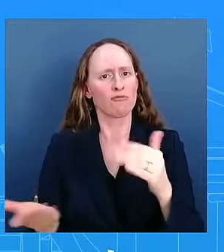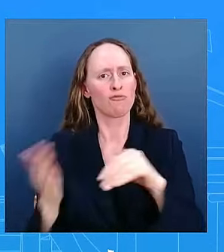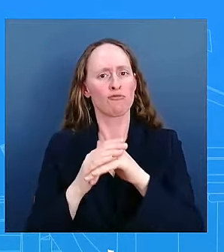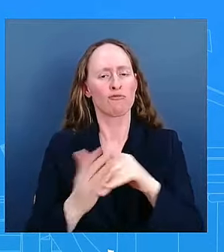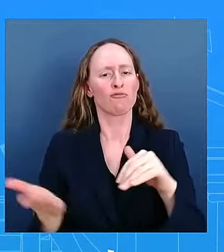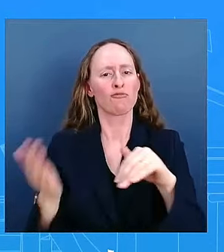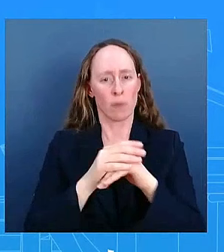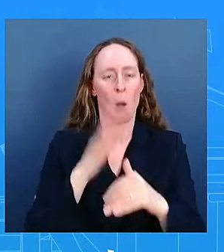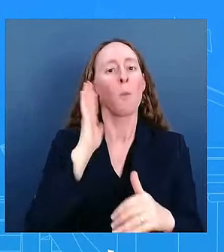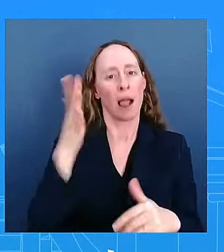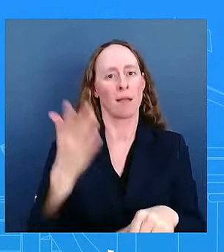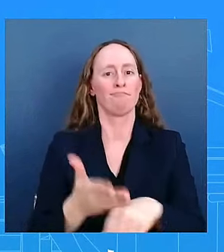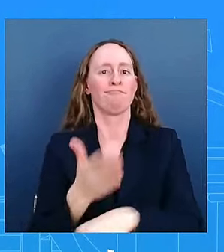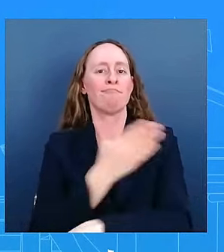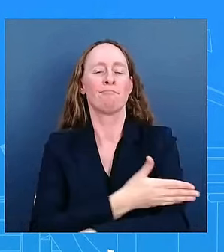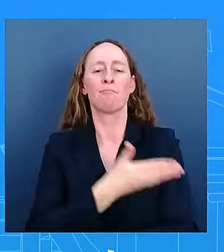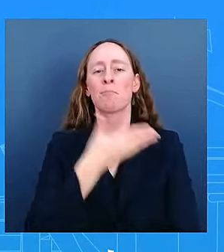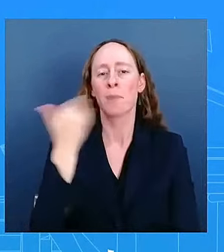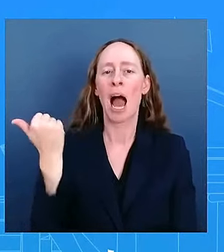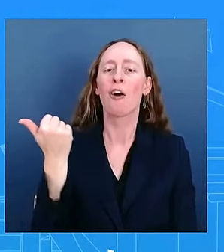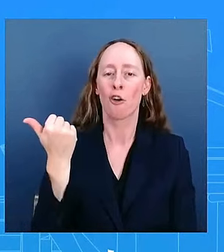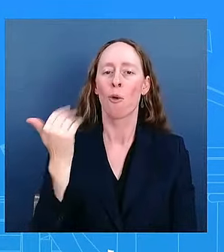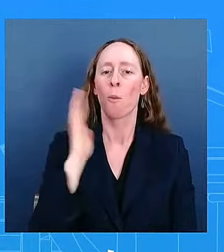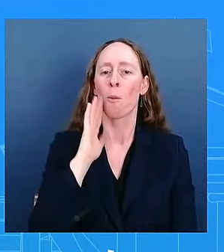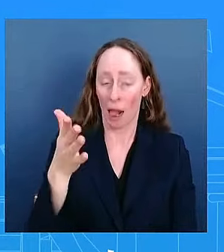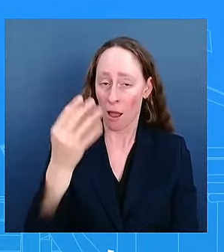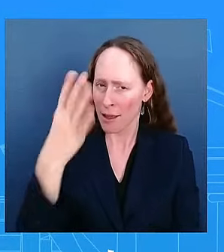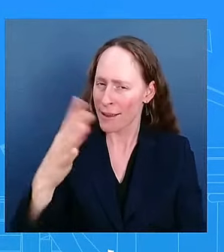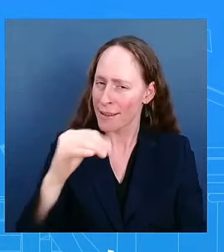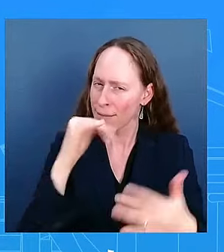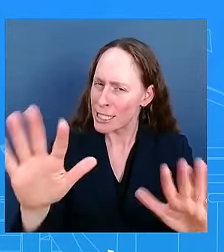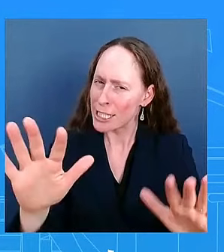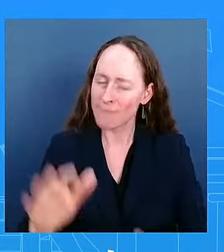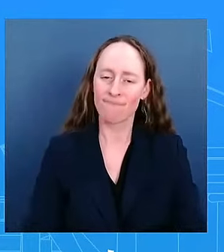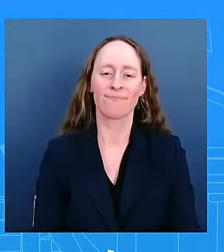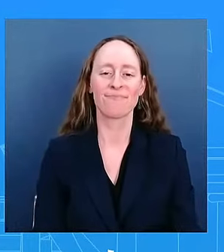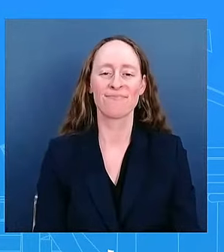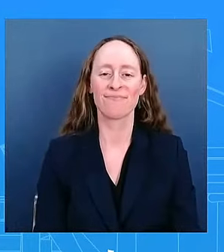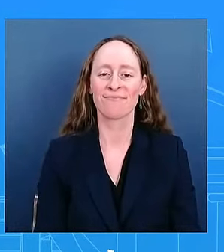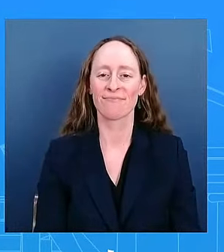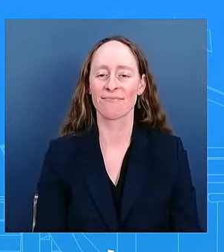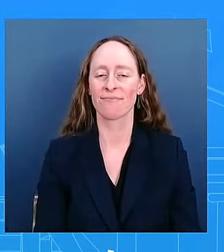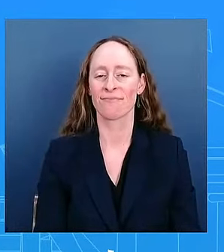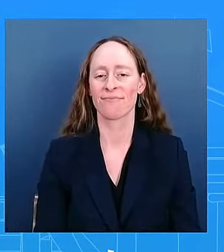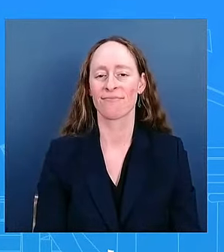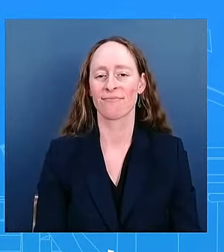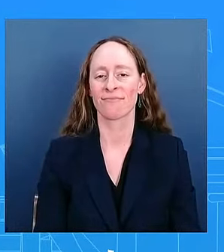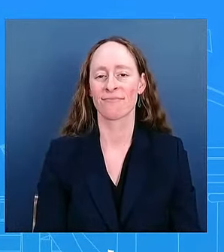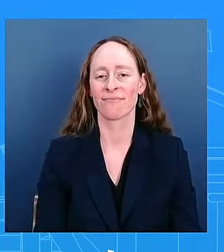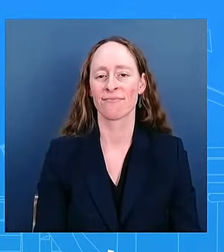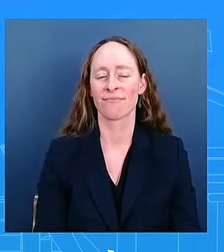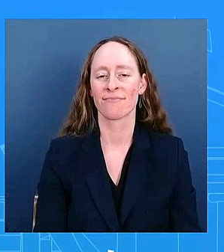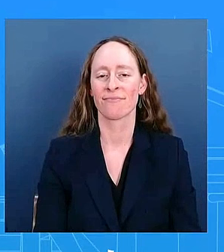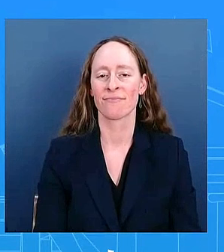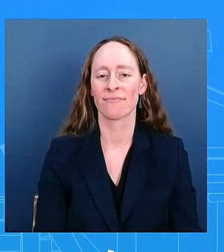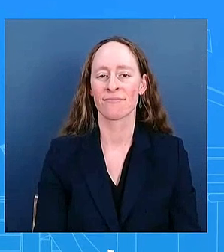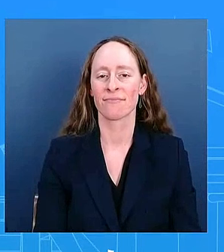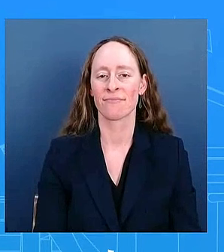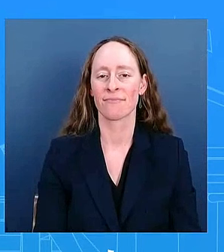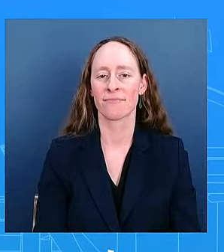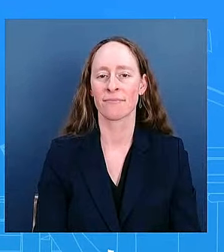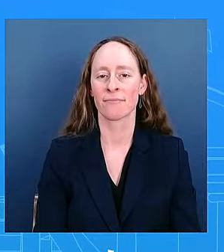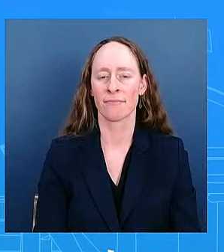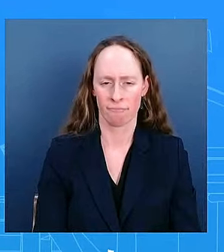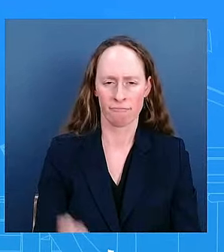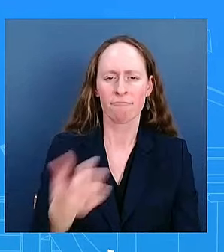the difference in the ideologies and the platforms of the two candidates for office through the perspective of outside analysts and